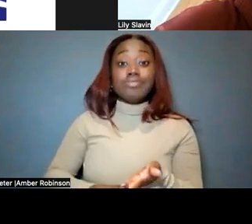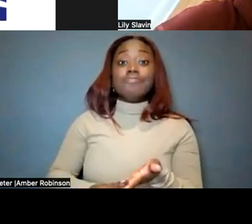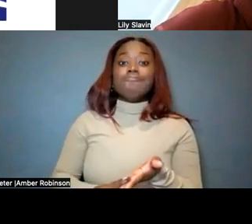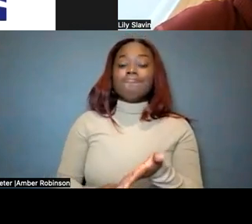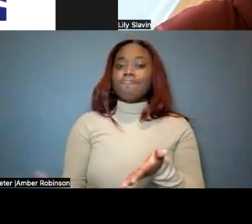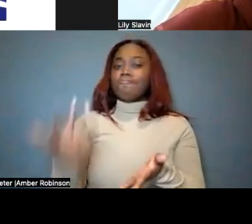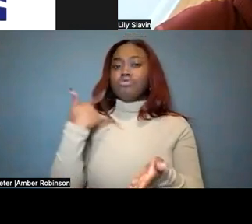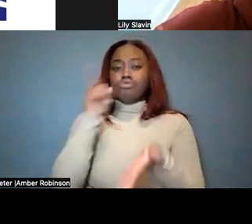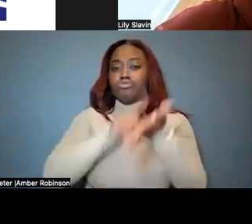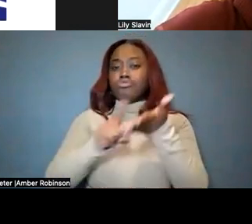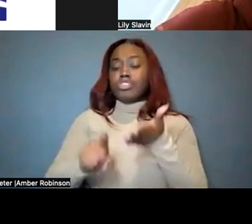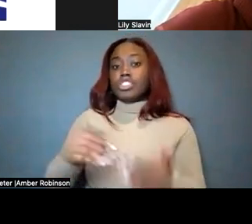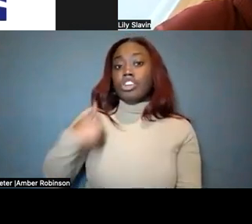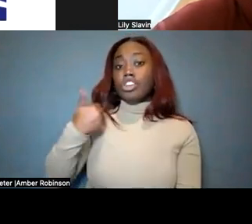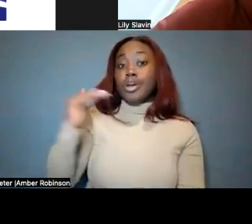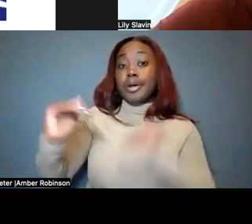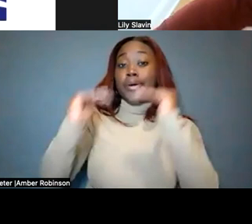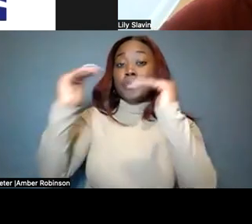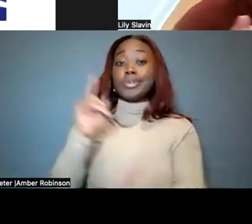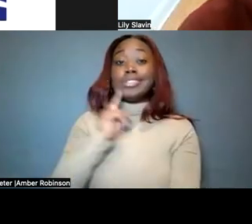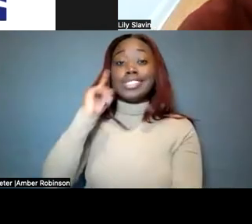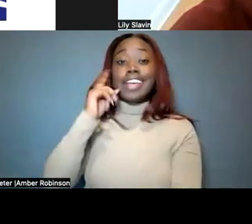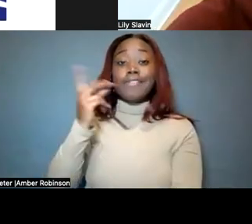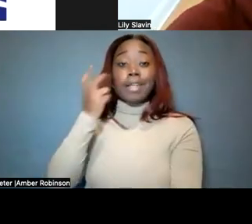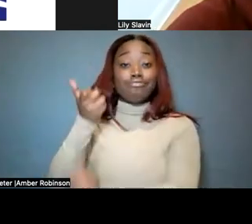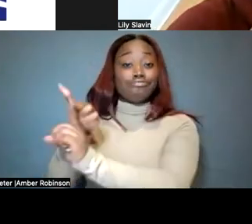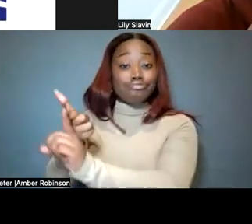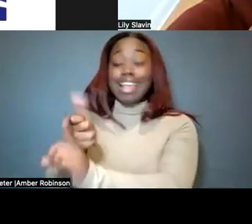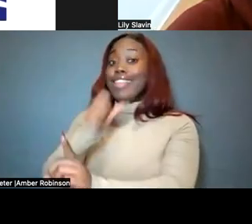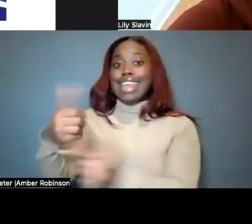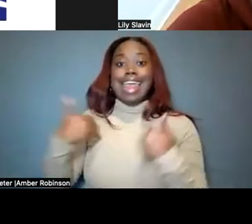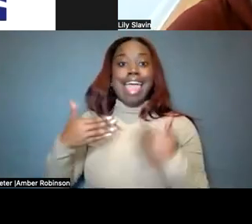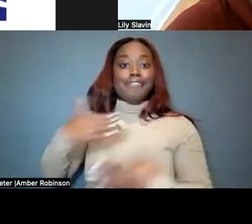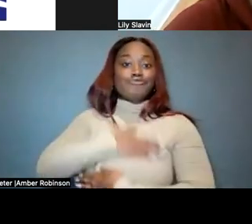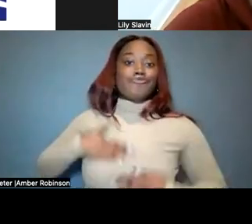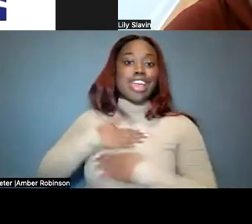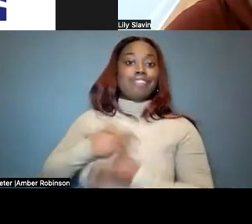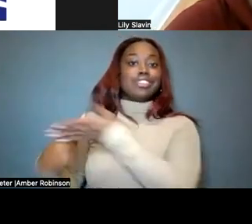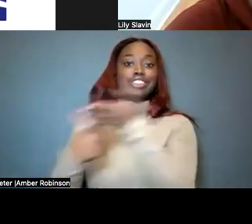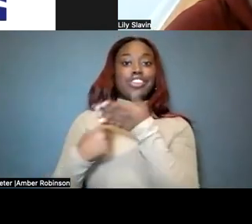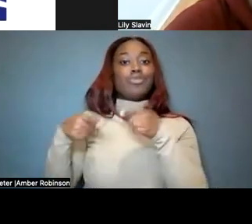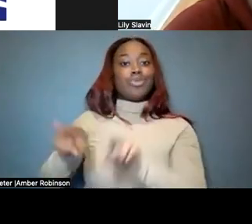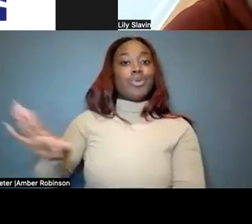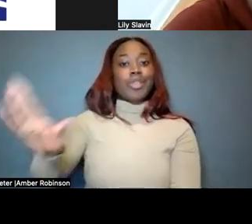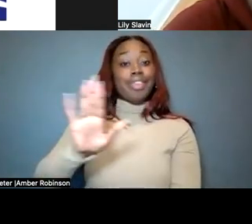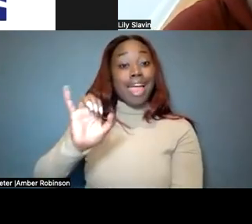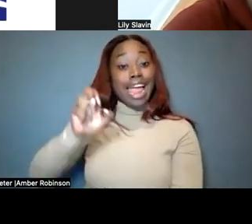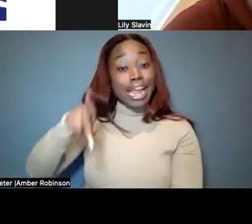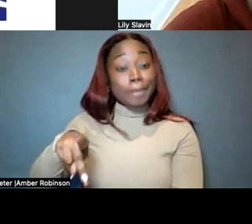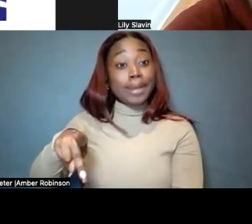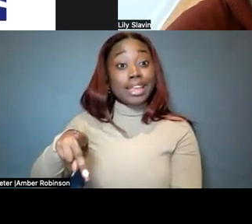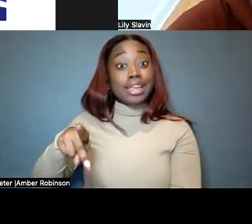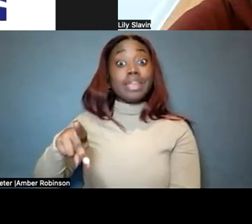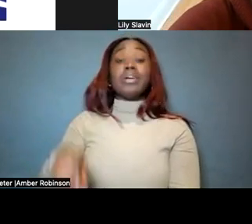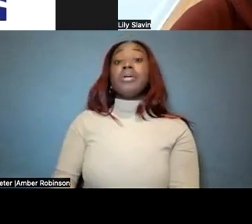adults who are deafblind. And they didn't have recreation discussions during their IEP or their